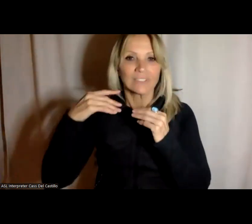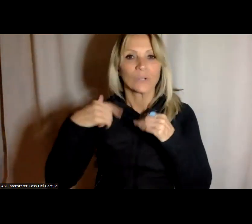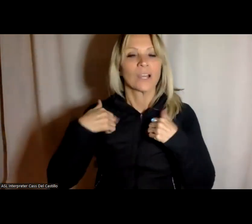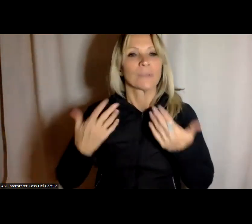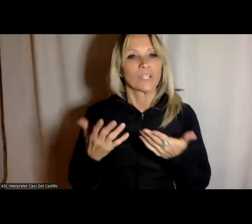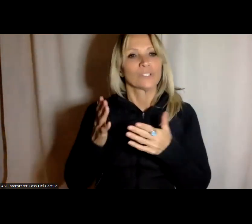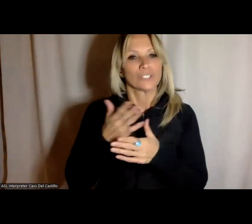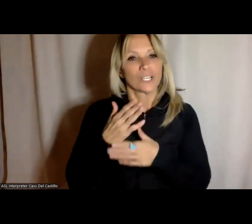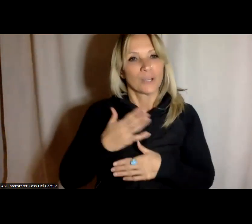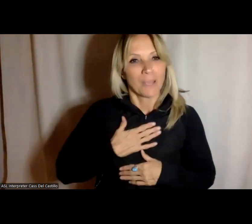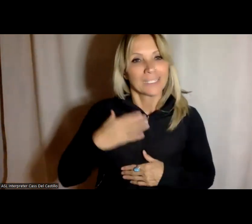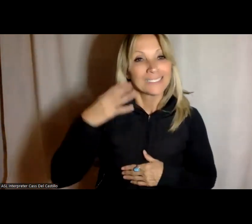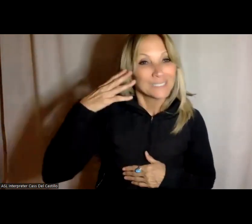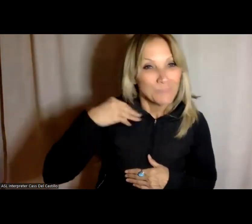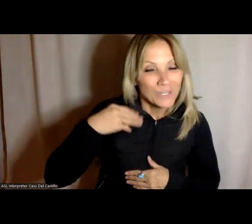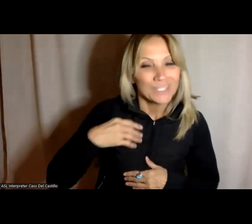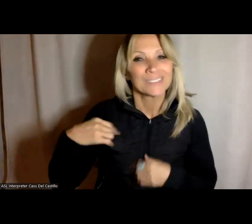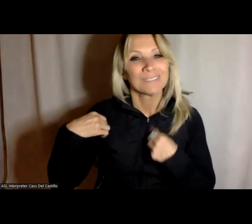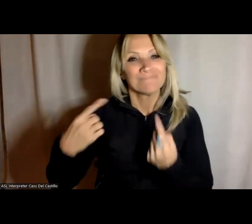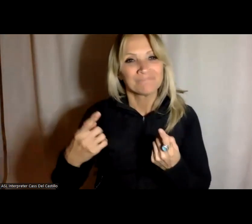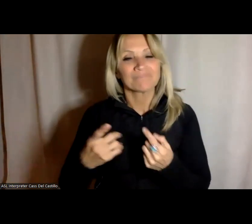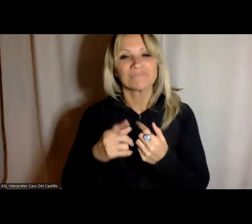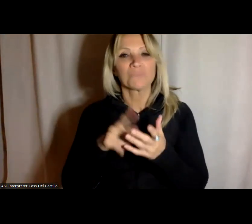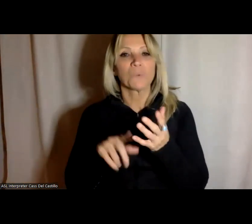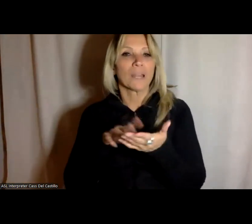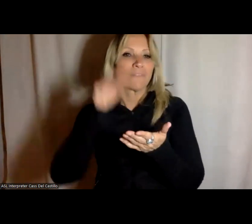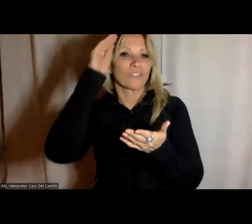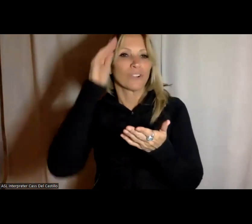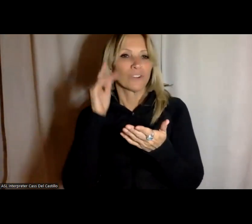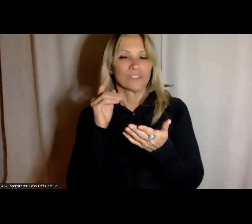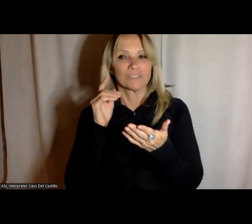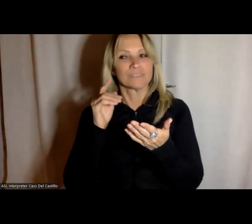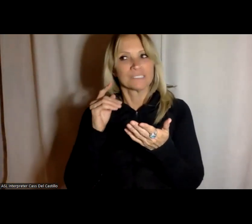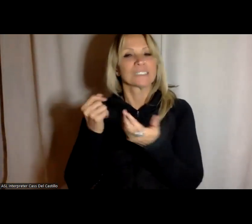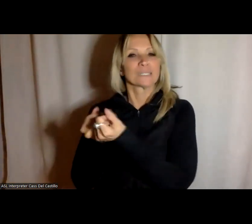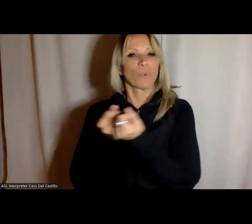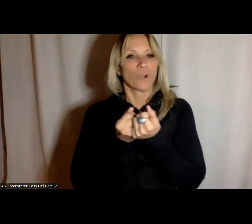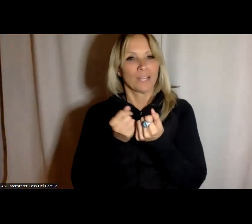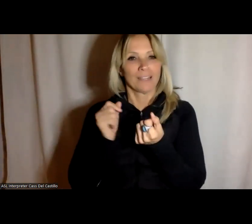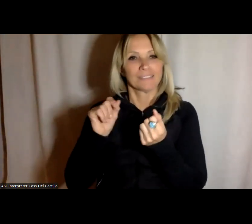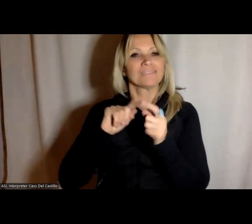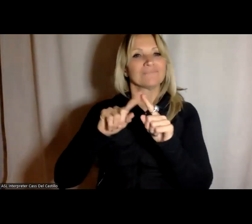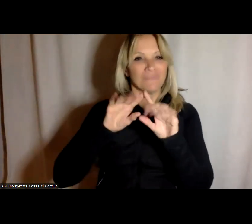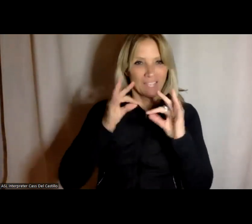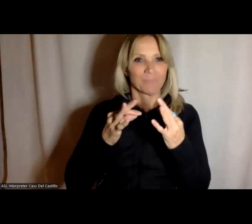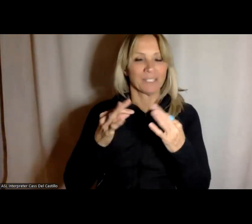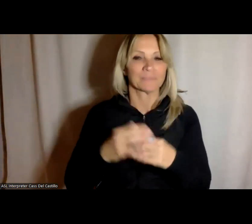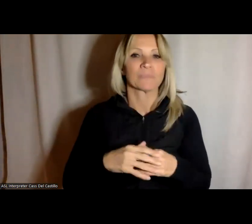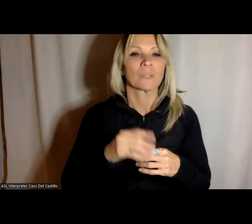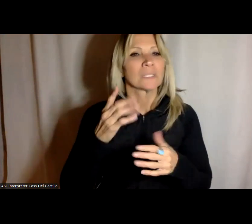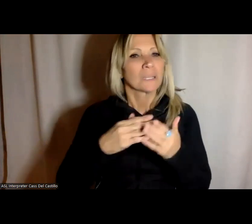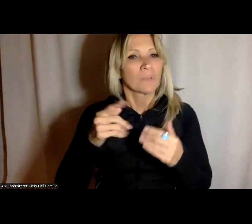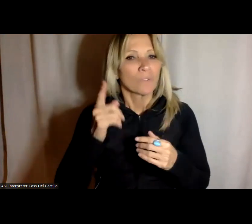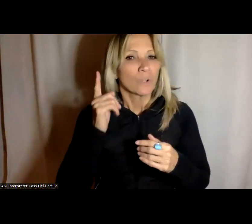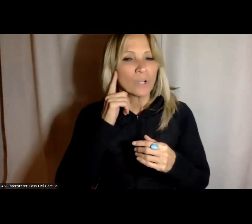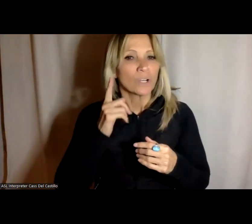experiences and um what i've learned from supporting families over the years uh some of you might have heard a presentation